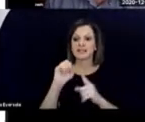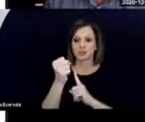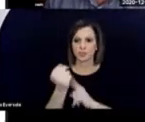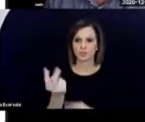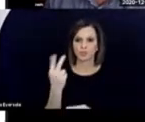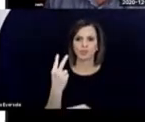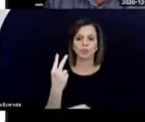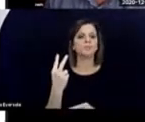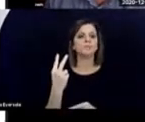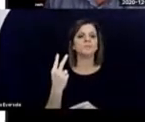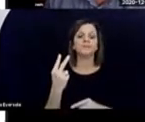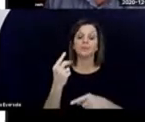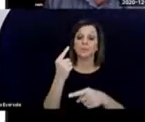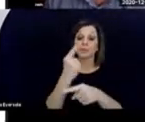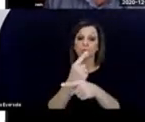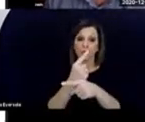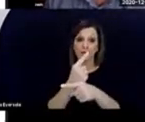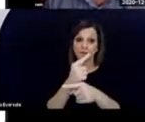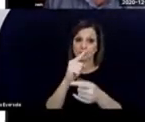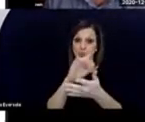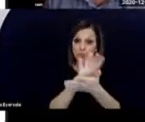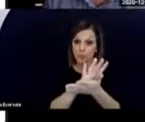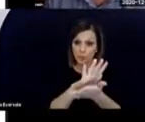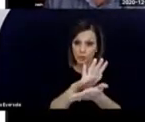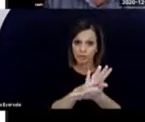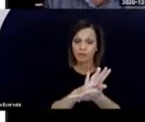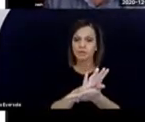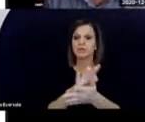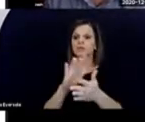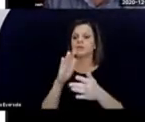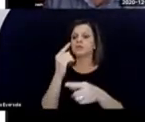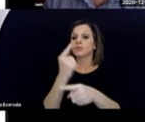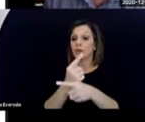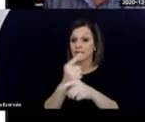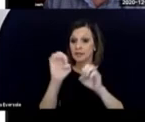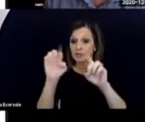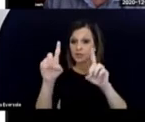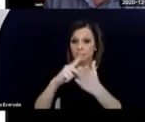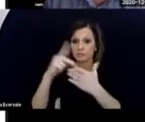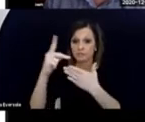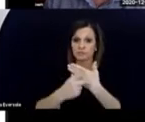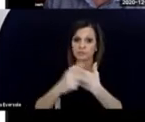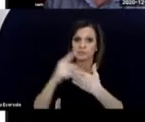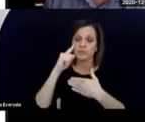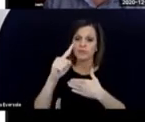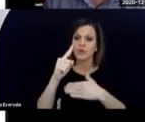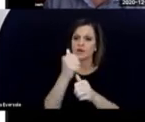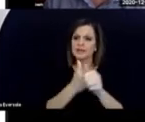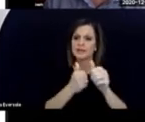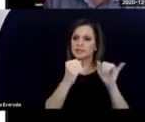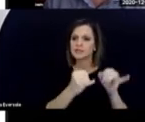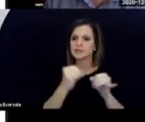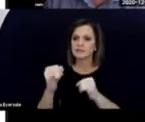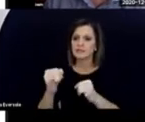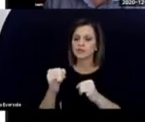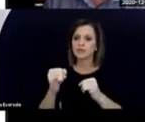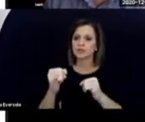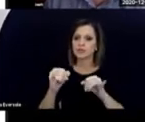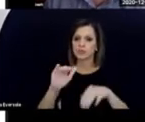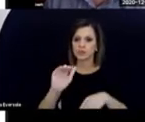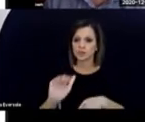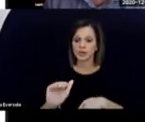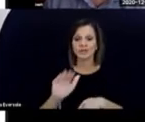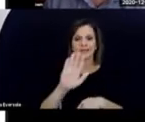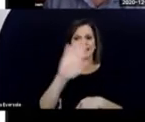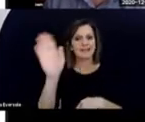right school and the right educational program for each child with deaf-blindness never already exists,